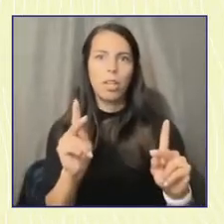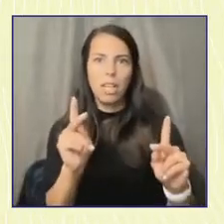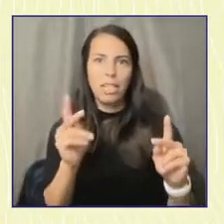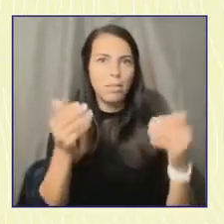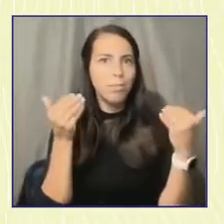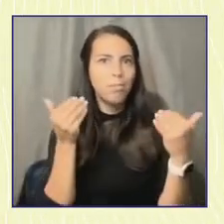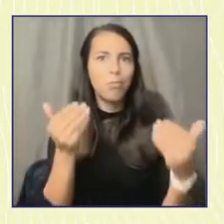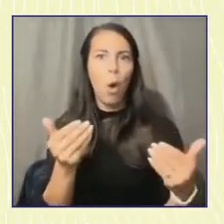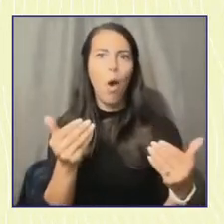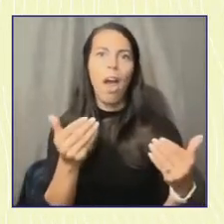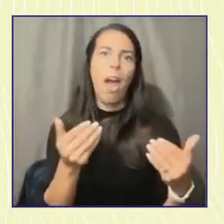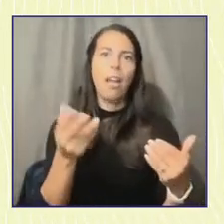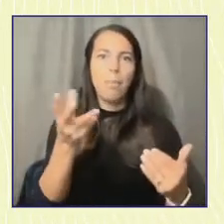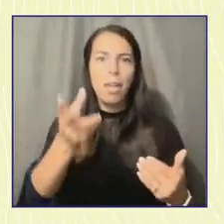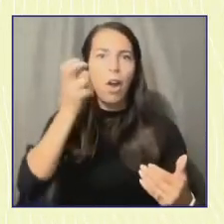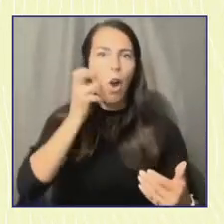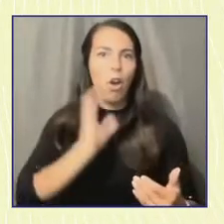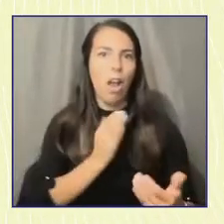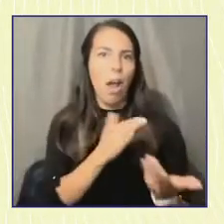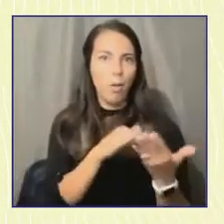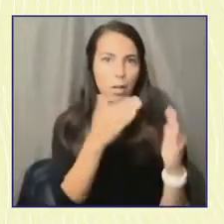you know, surrounding our communities. And I really appreciated that.